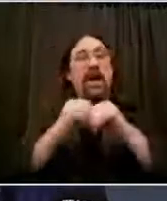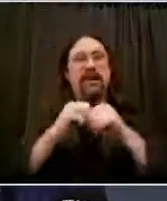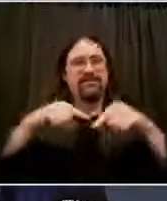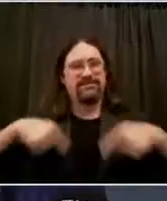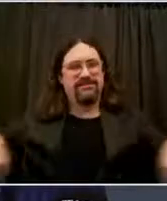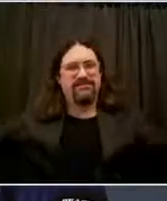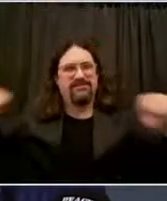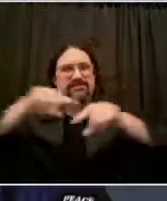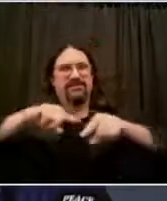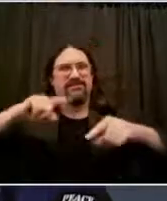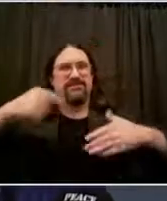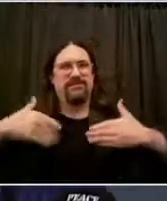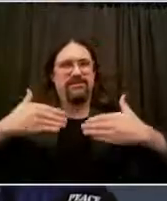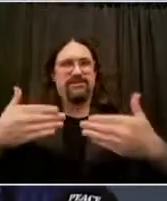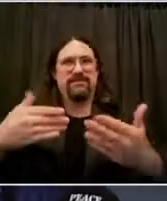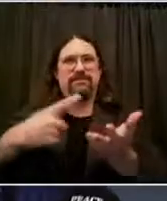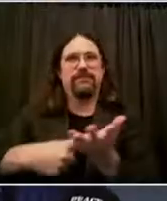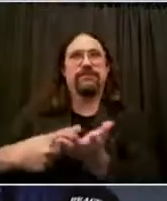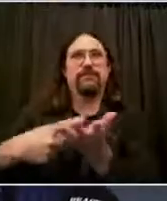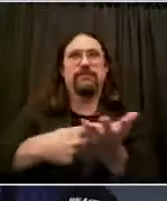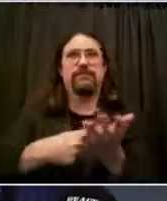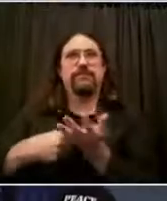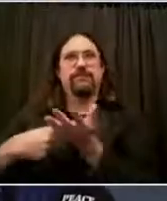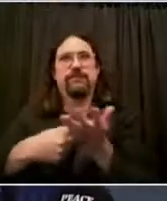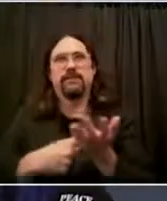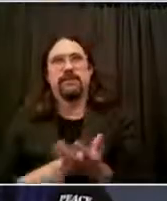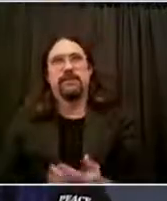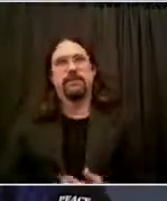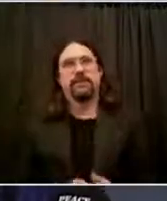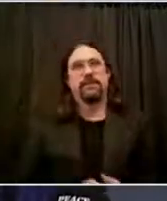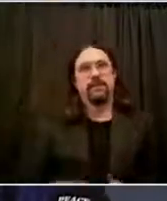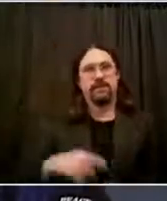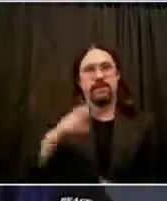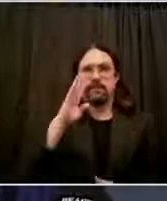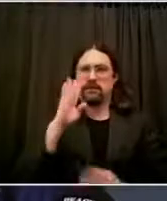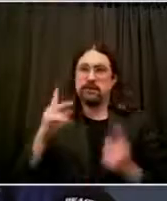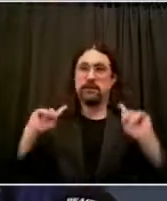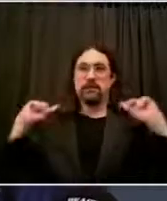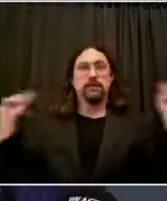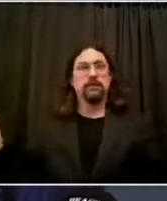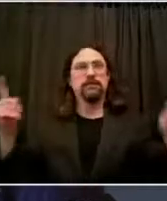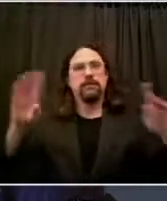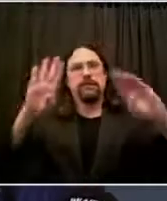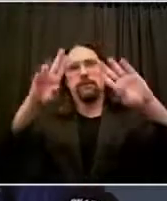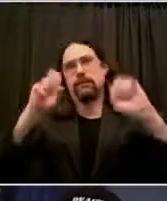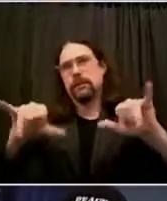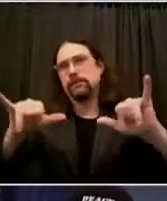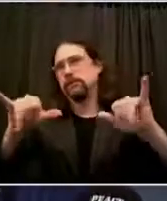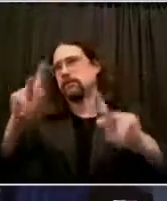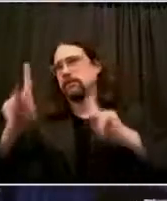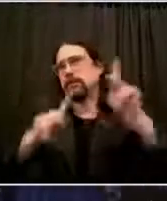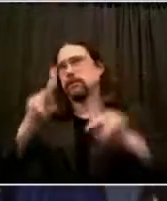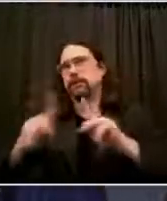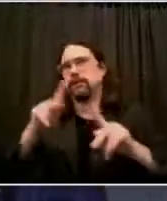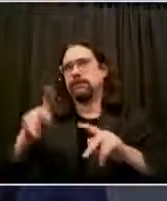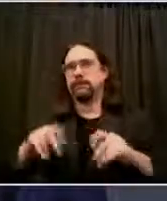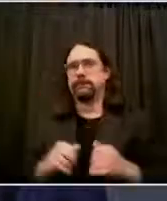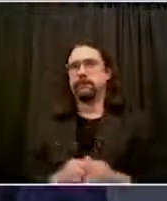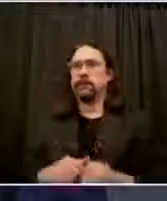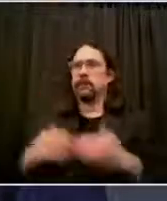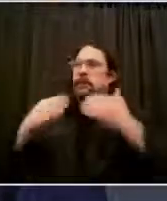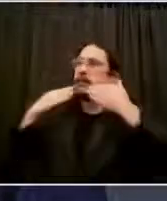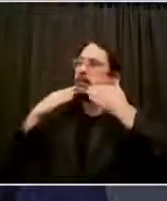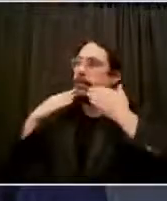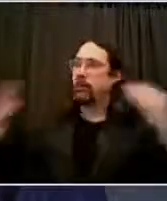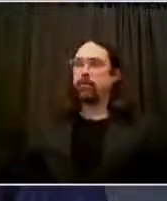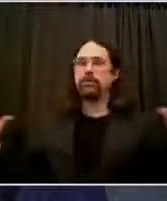activists have a lot to do today, uh, so they're they're going forward with their work today. Thank you all. Thank you for having joined us, and we